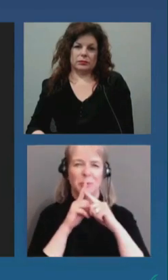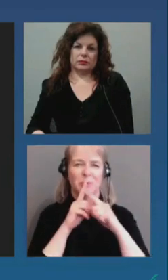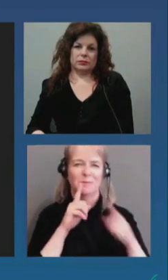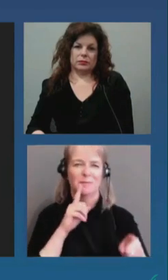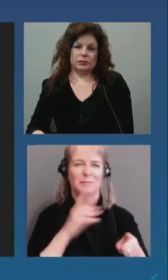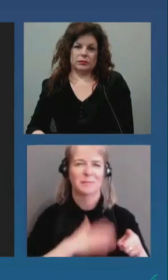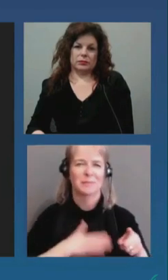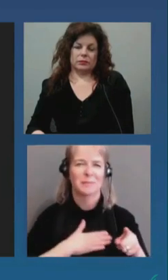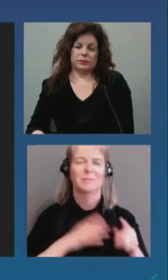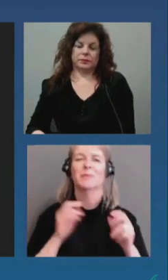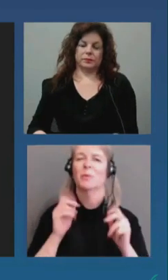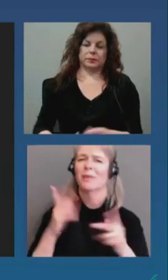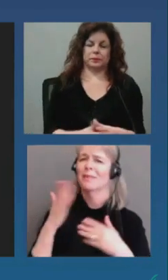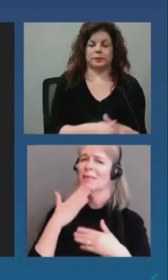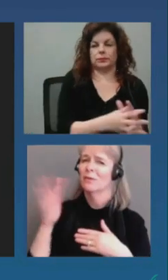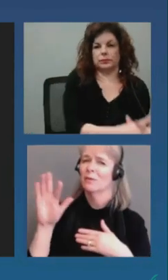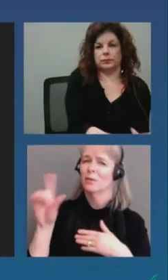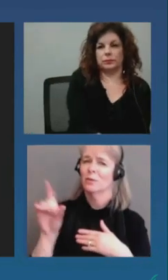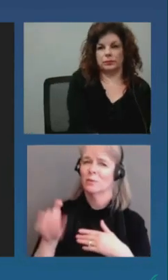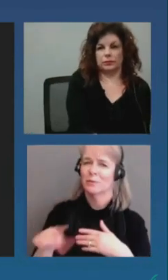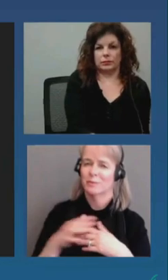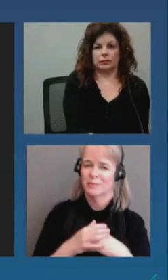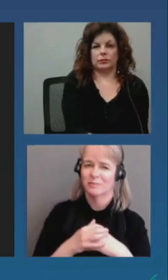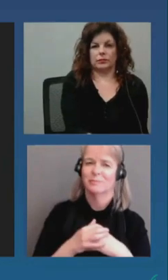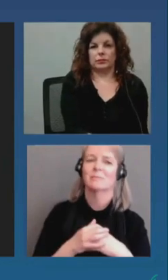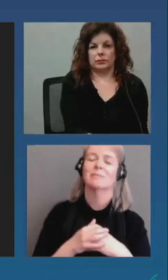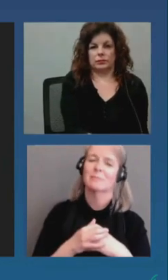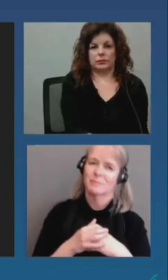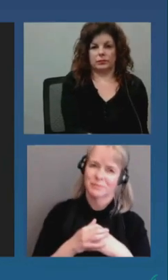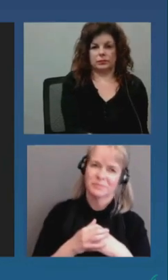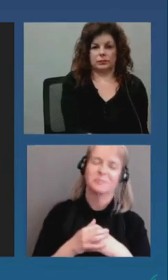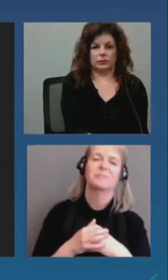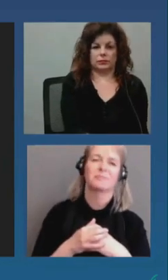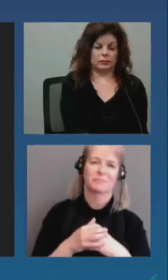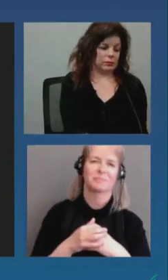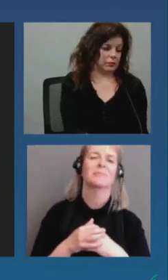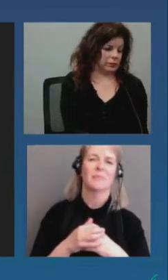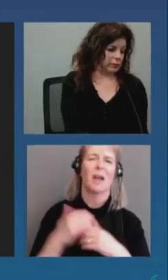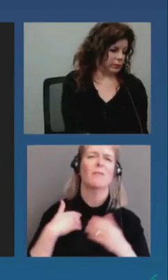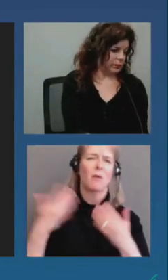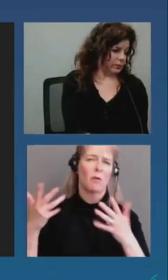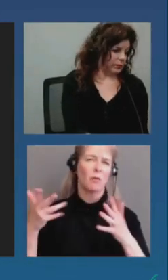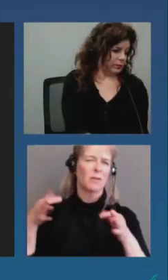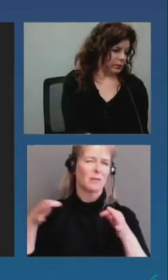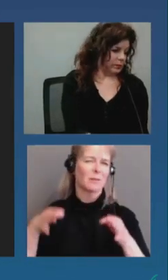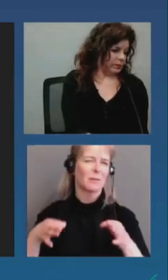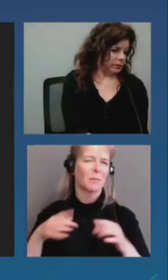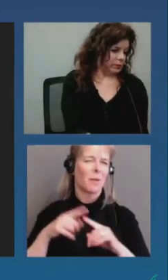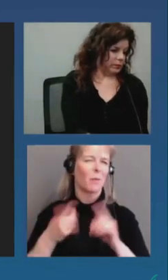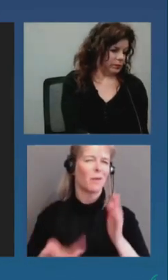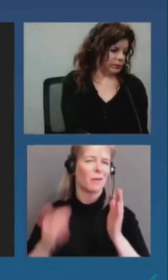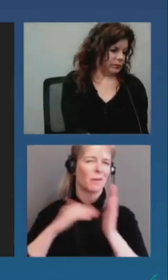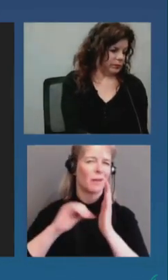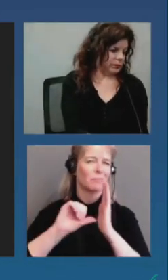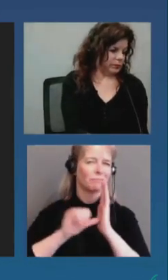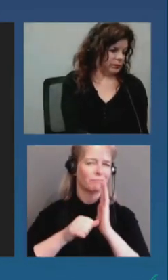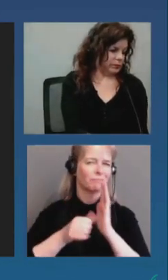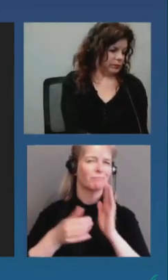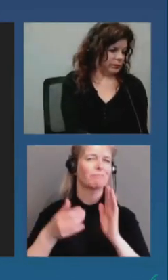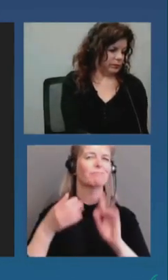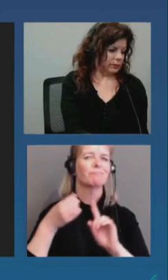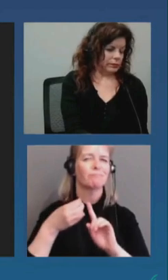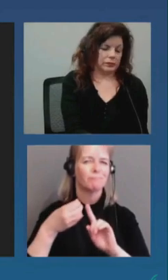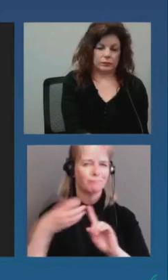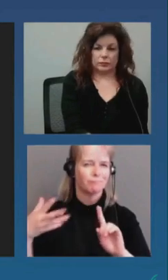Thank you very much for the question. As I explained earlier on, but I'll repeat again, when the